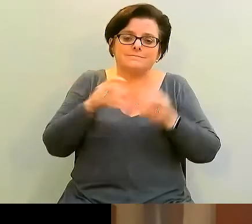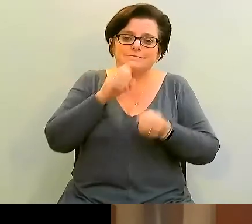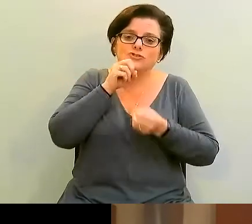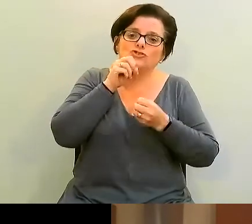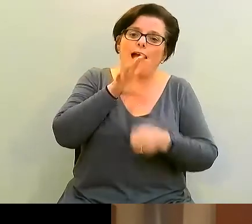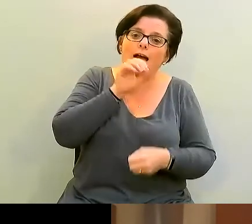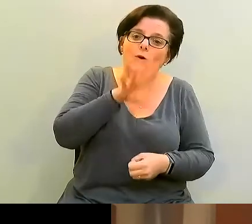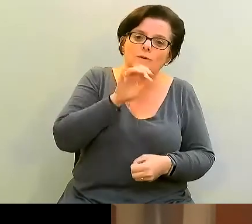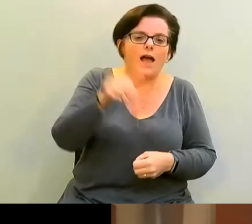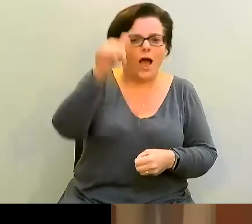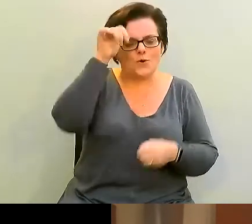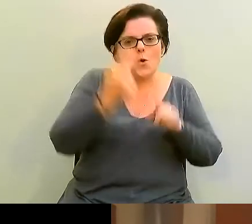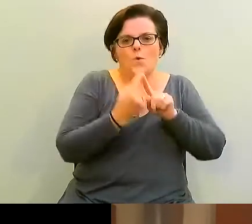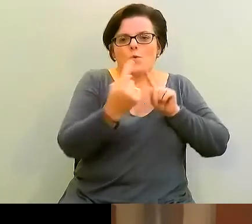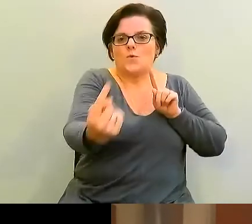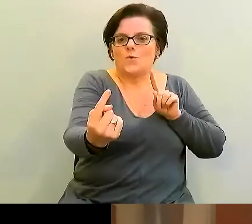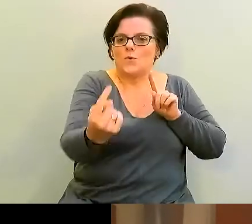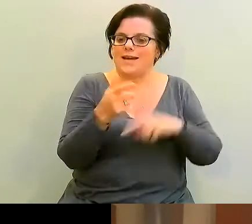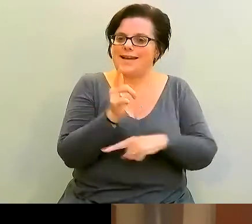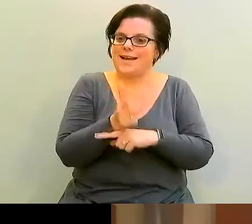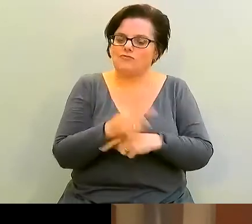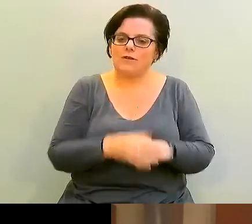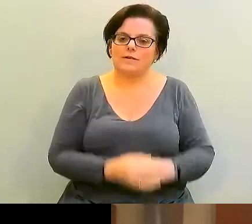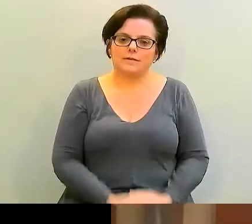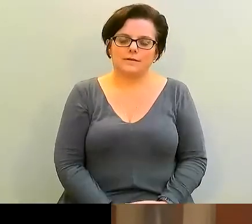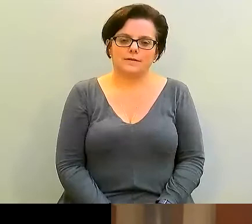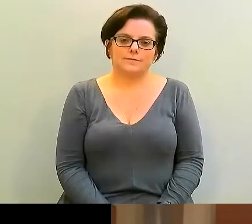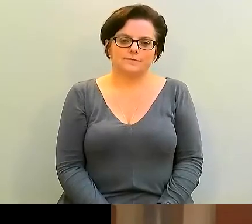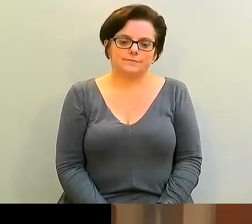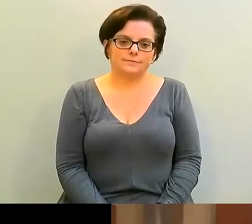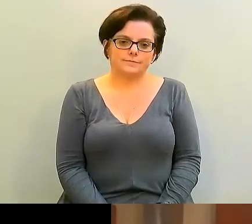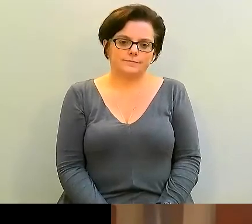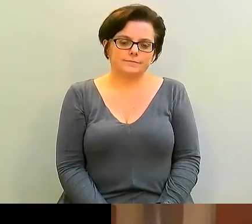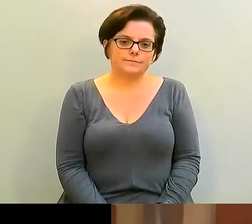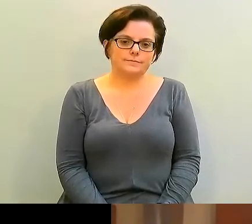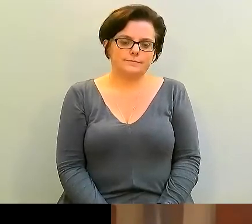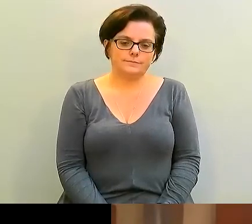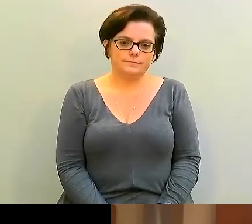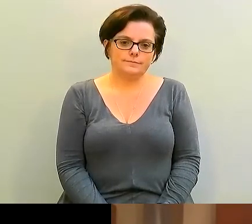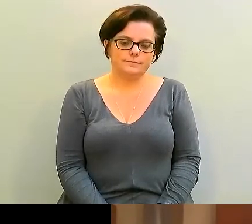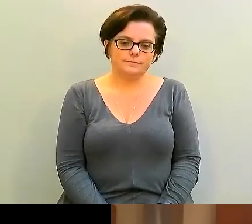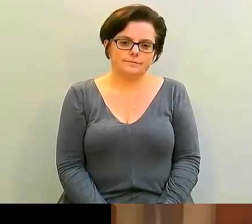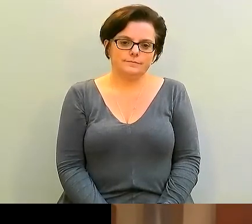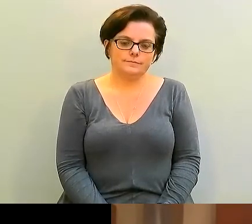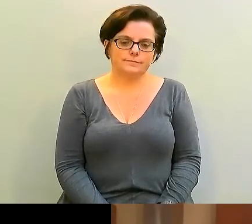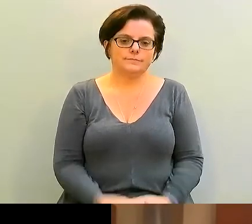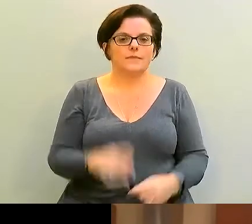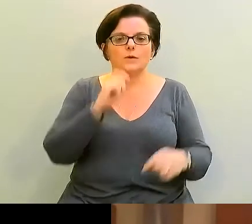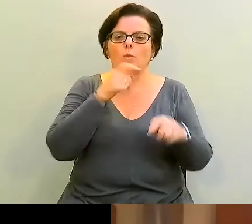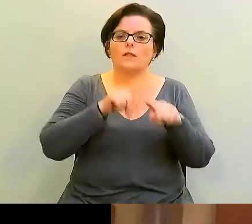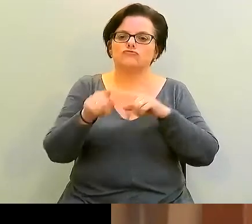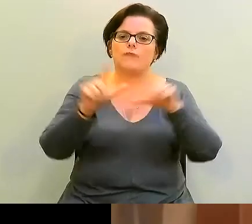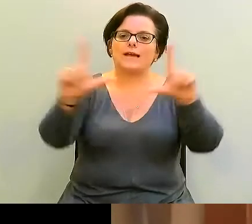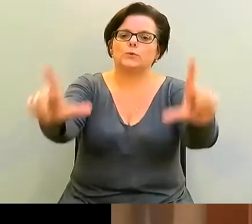Because I know you're a bit away from your microphone. Give me one second too. I'll try to move this closer.